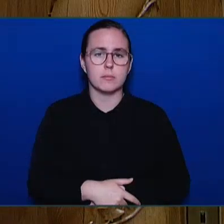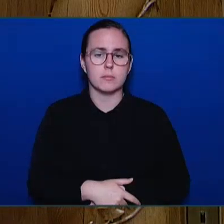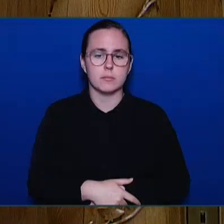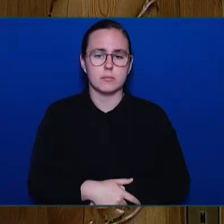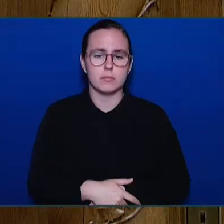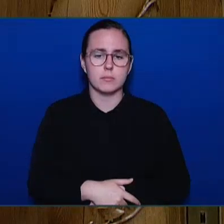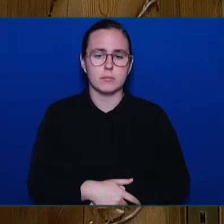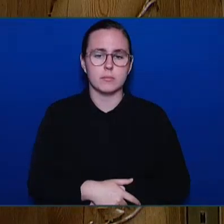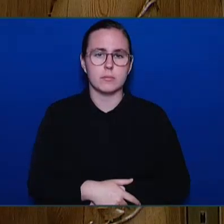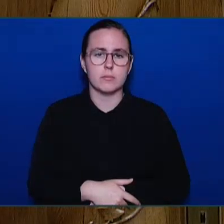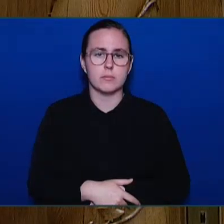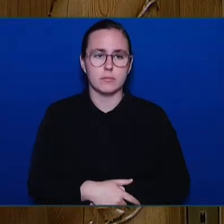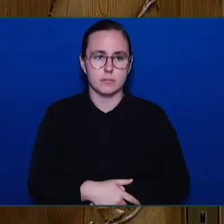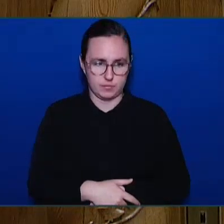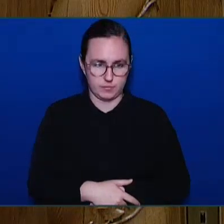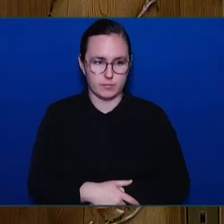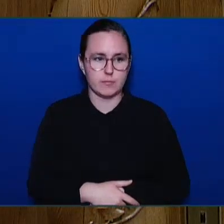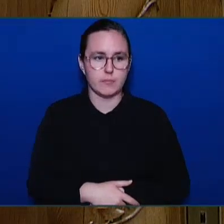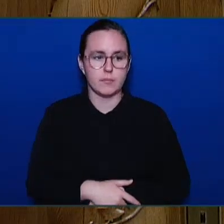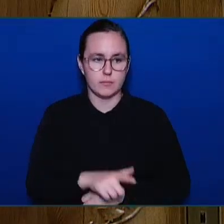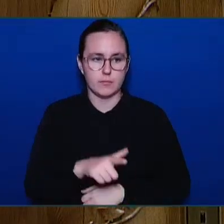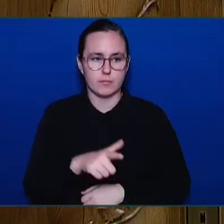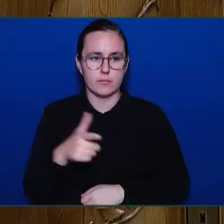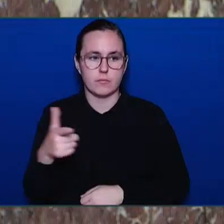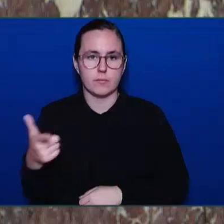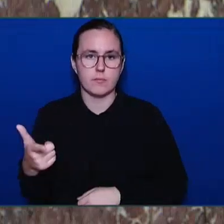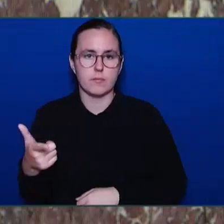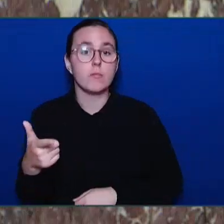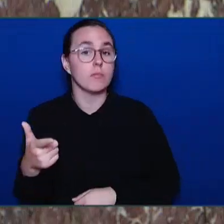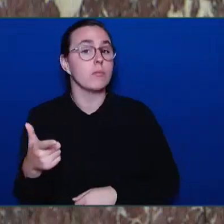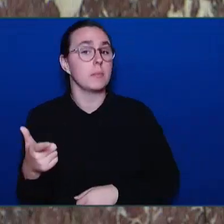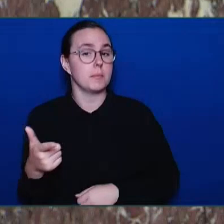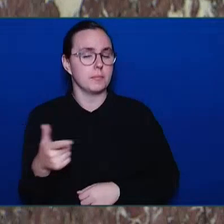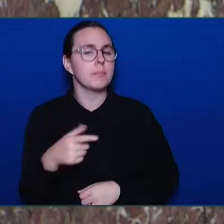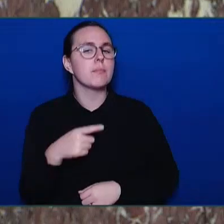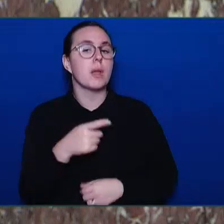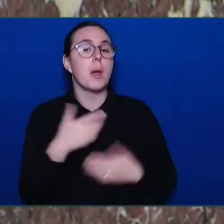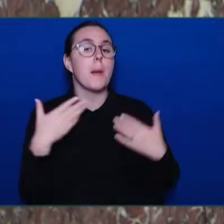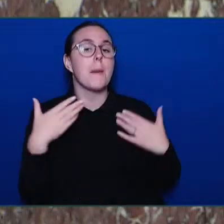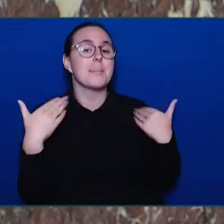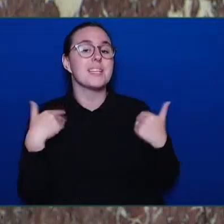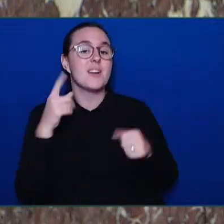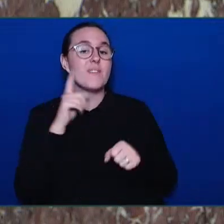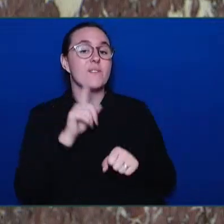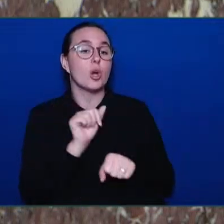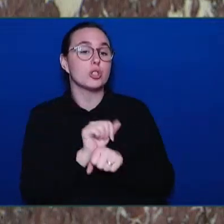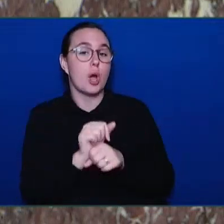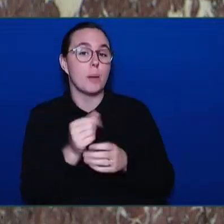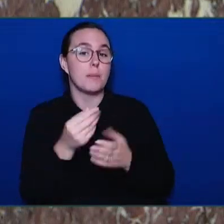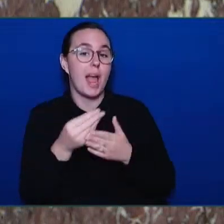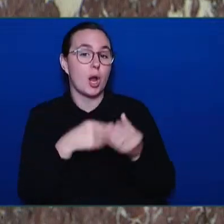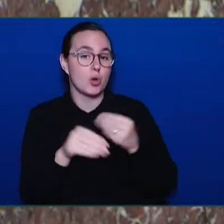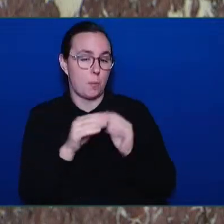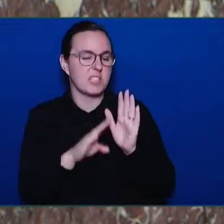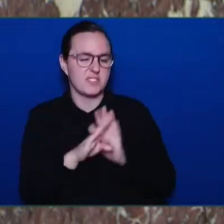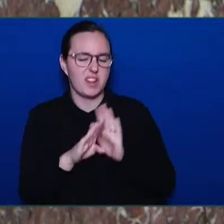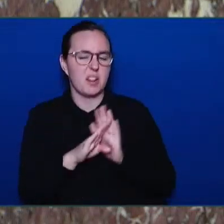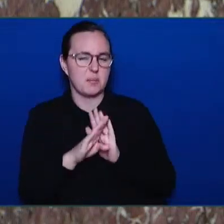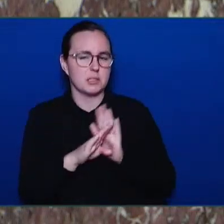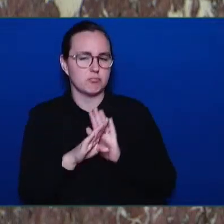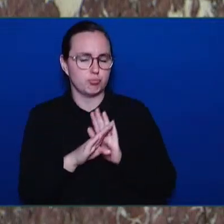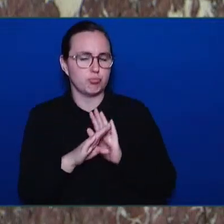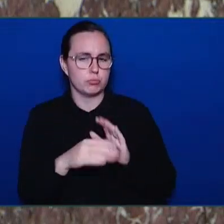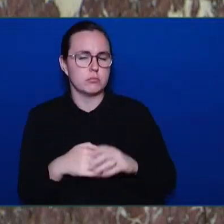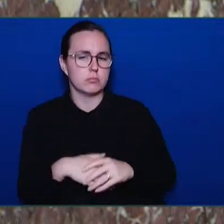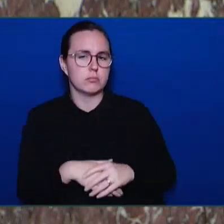Minister for Jobs, Economic Development and Innovation. Thank you, Mr. Speaker. We know that there are significant economic headwinds that the forestry sector